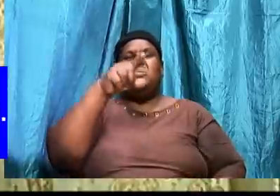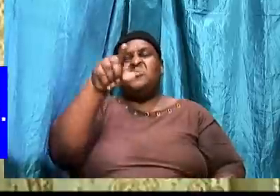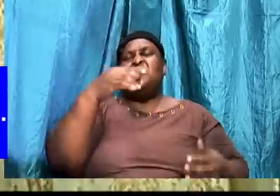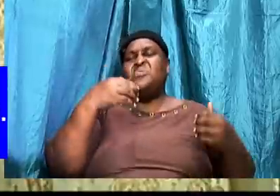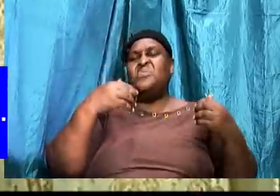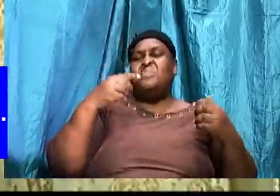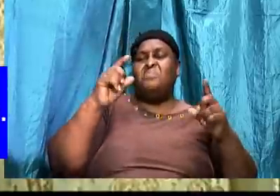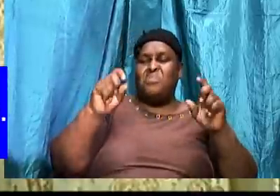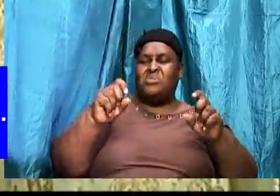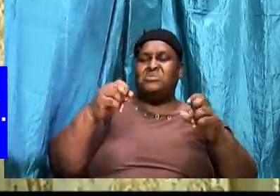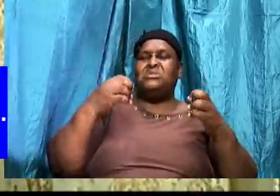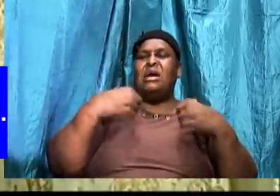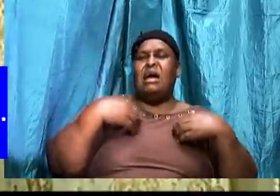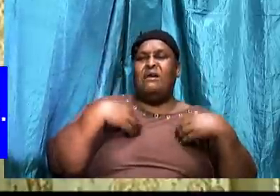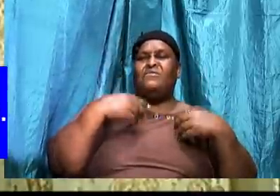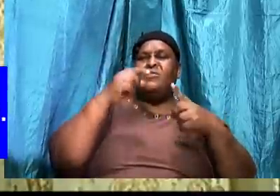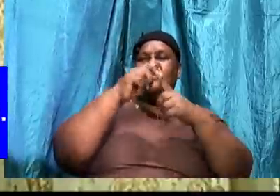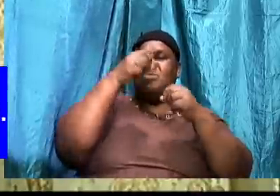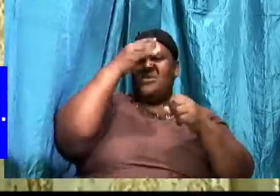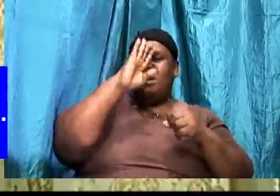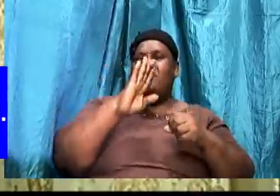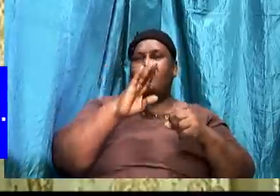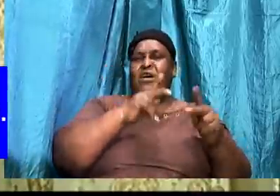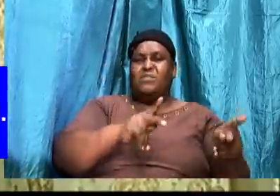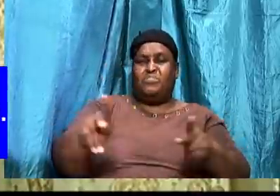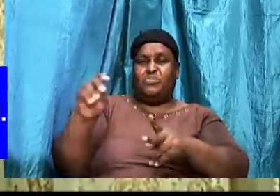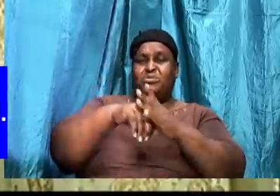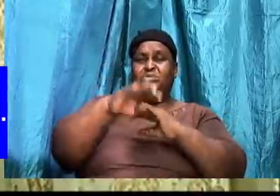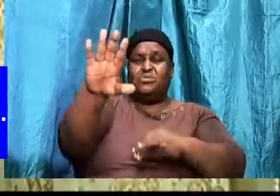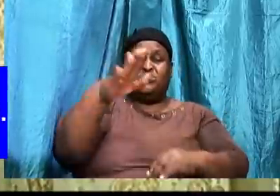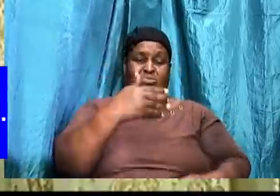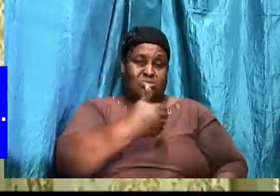have the word of God planted in your soul.